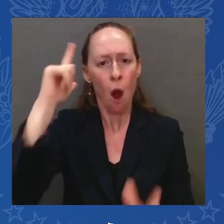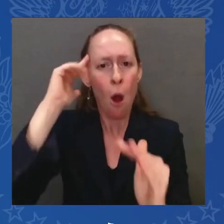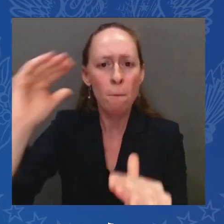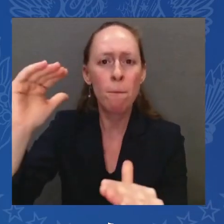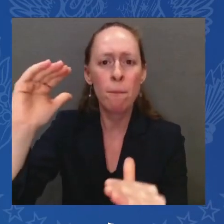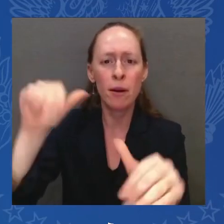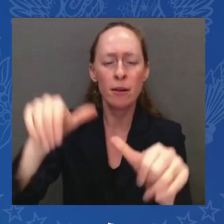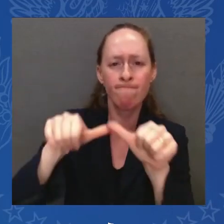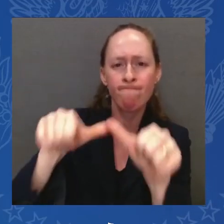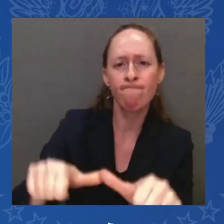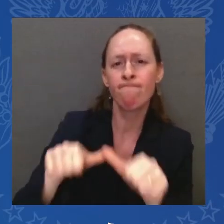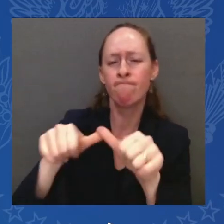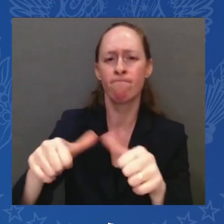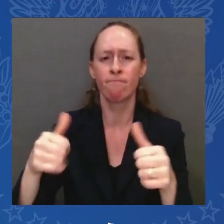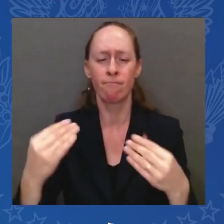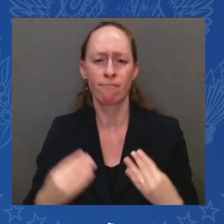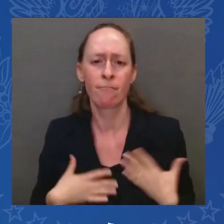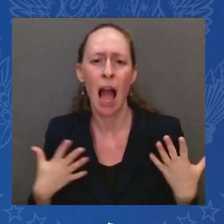And folks,